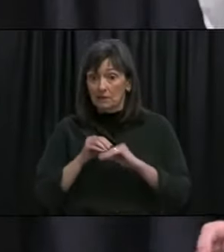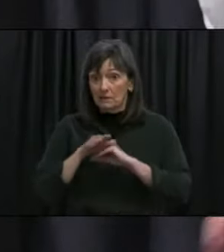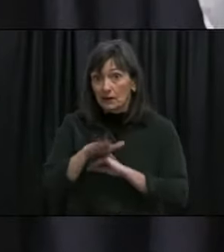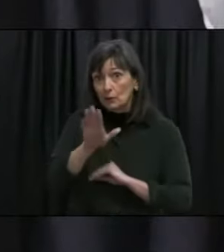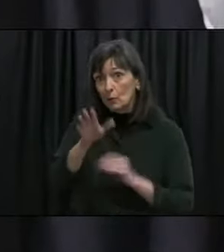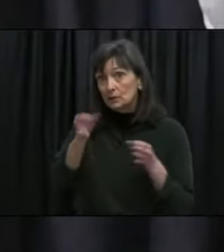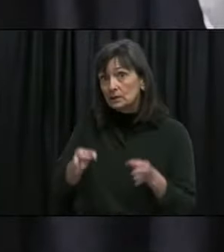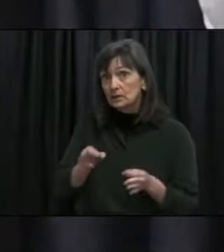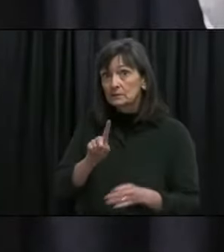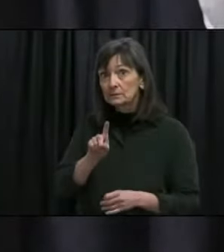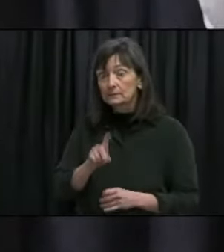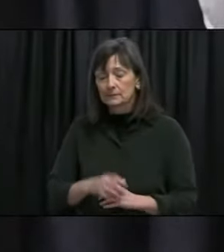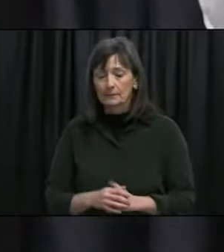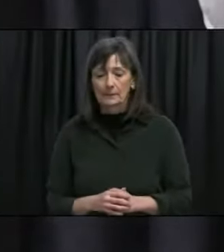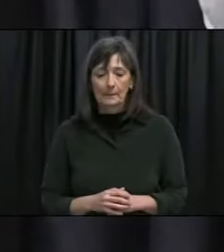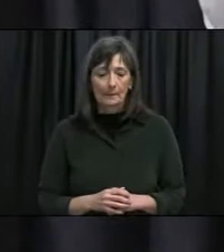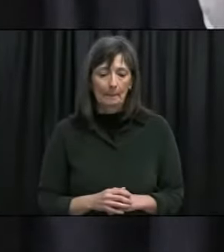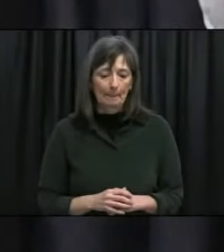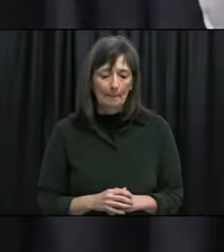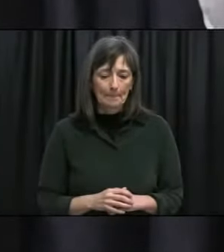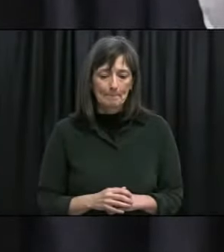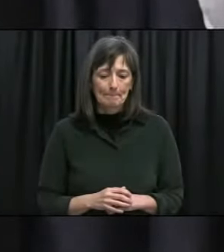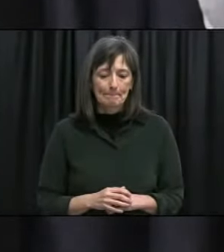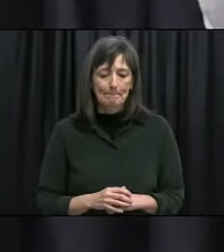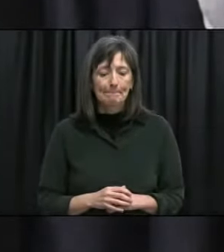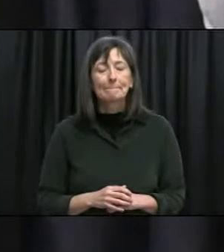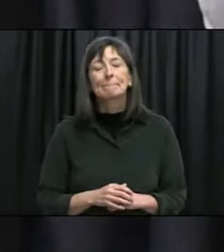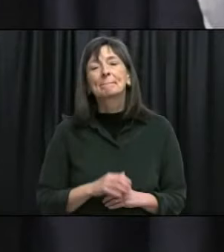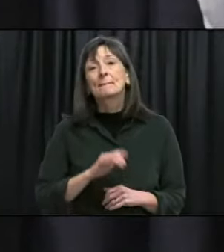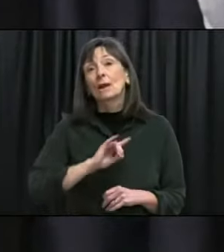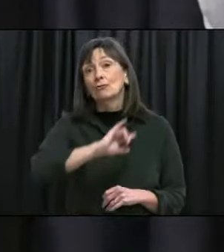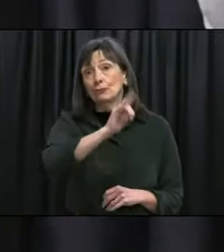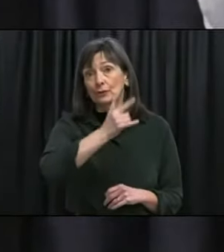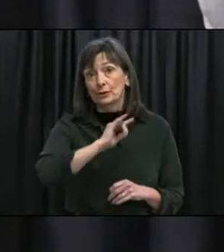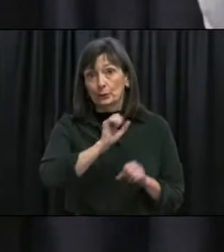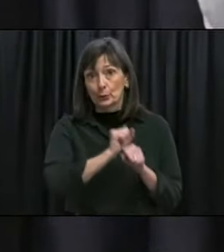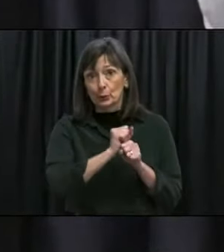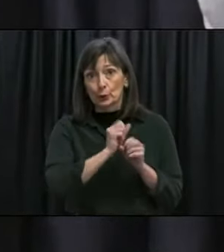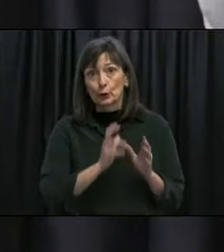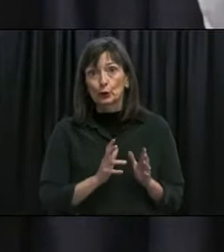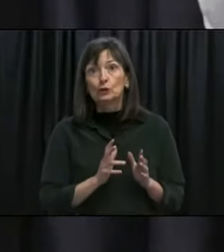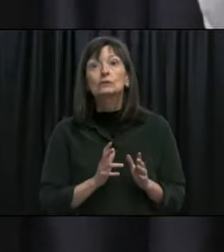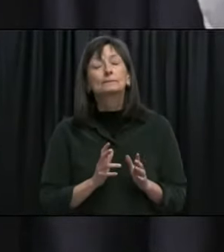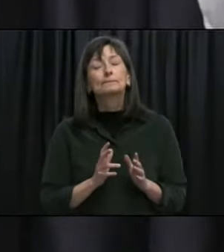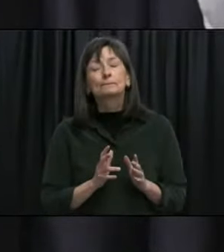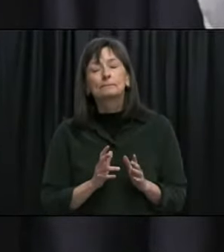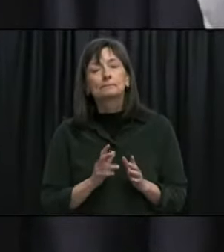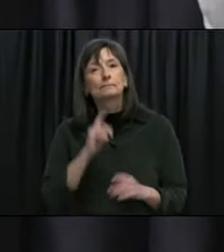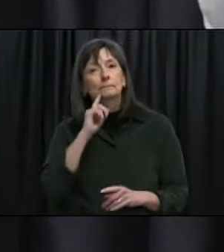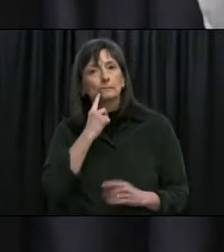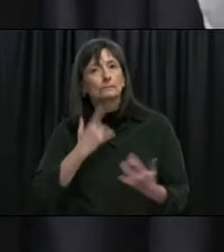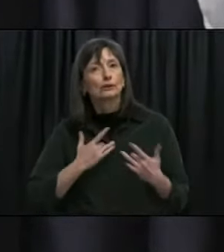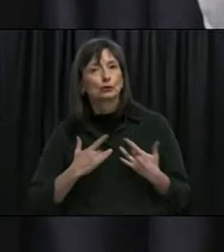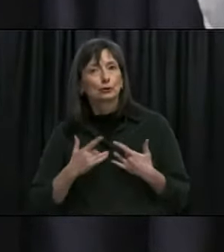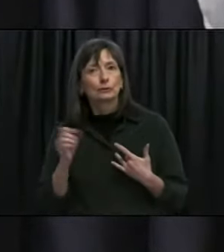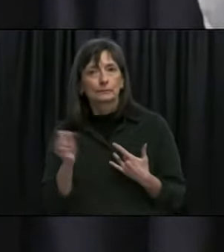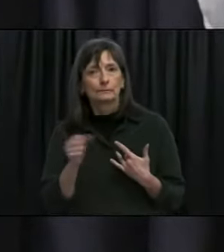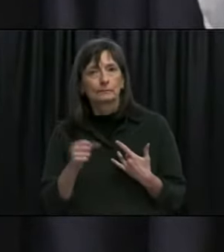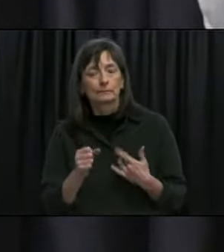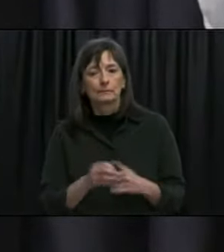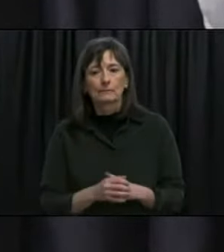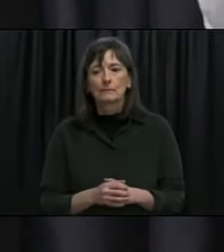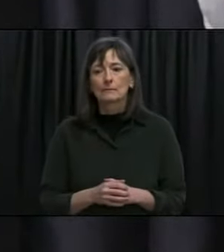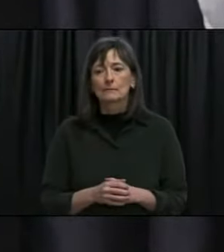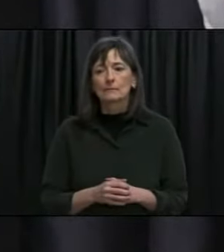so with regard to rotational workers obviously that was a big concern for us we were also